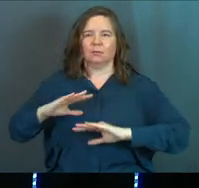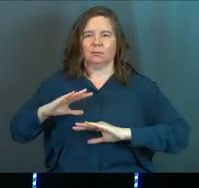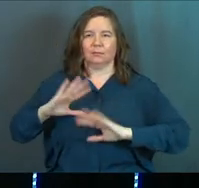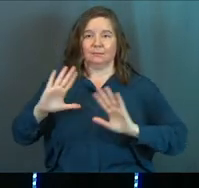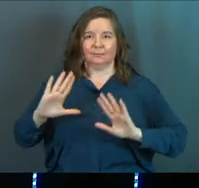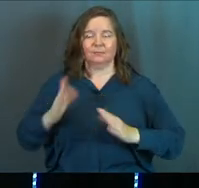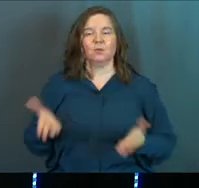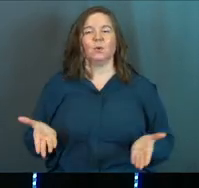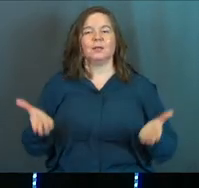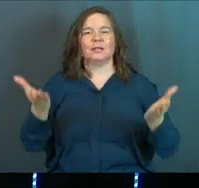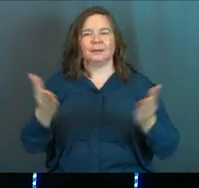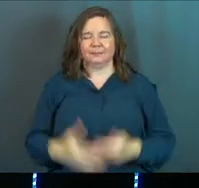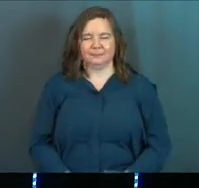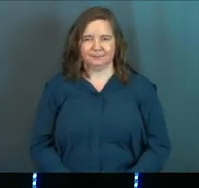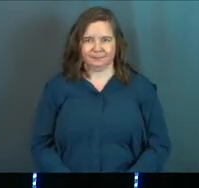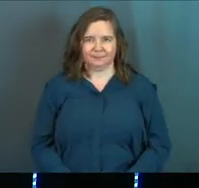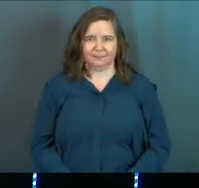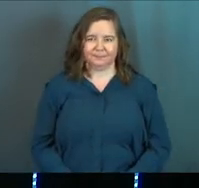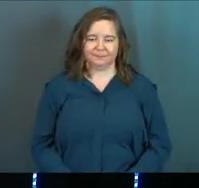Okay, would you guys stand?